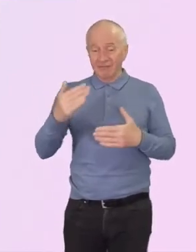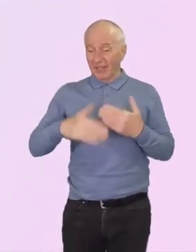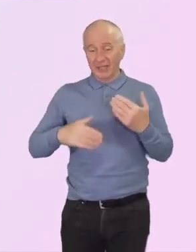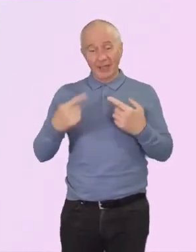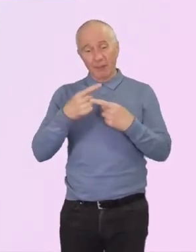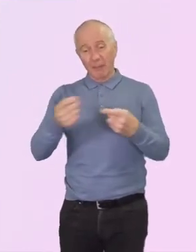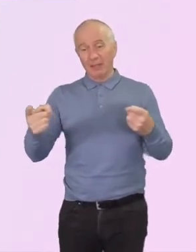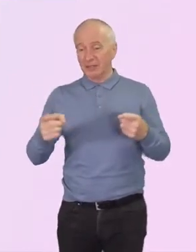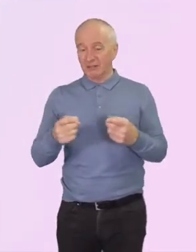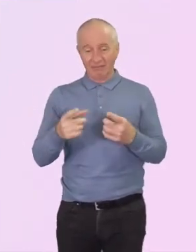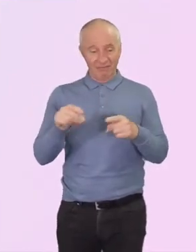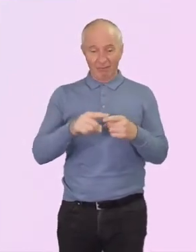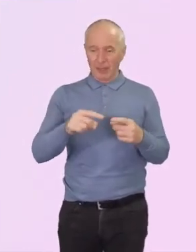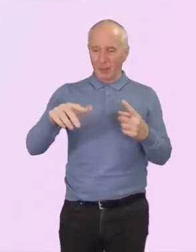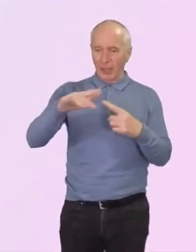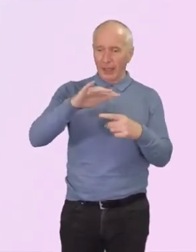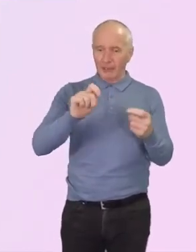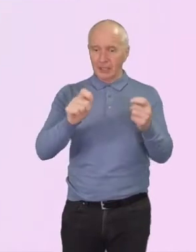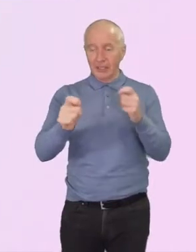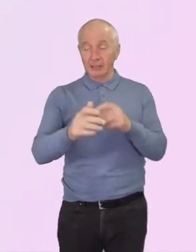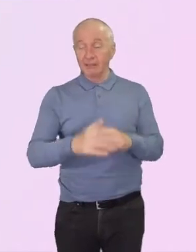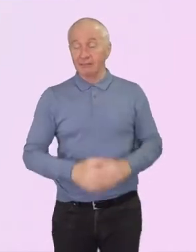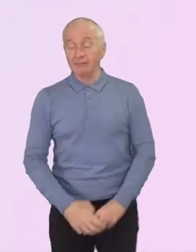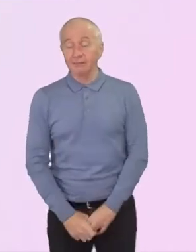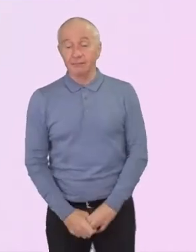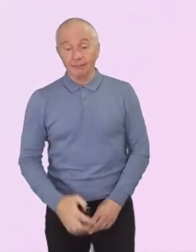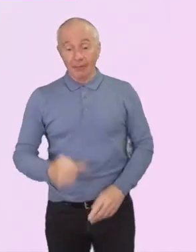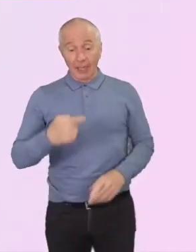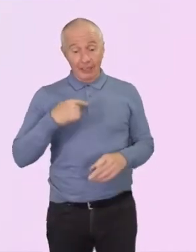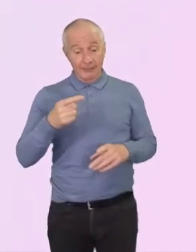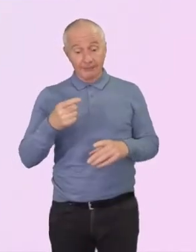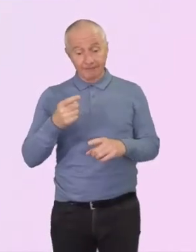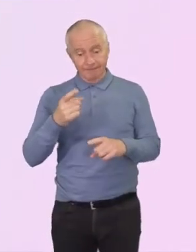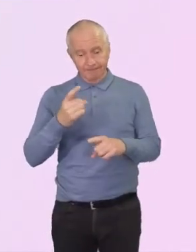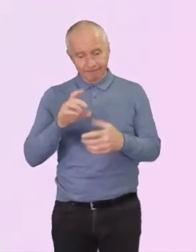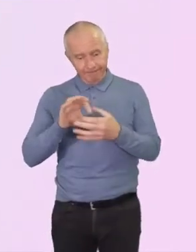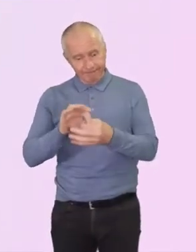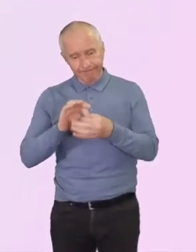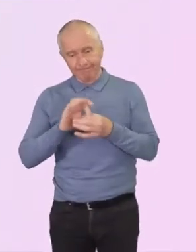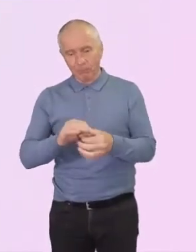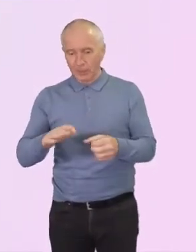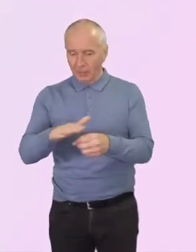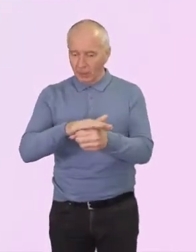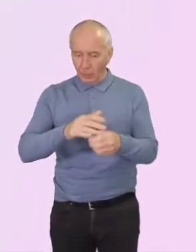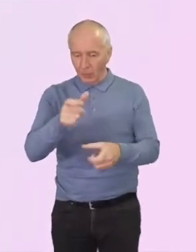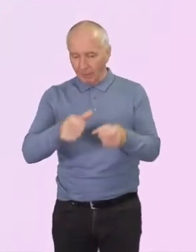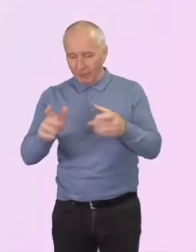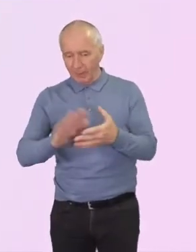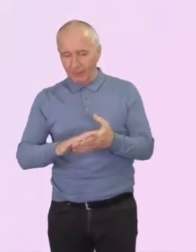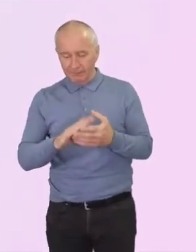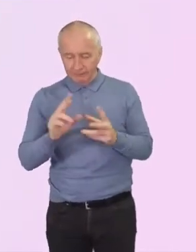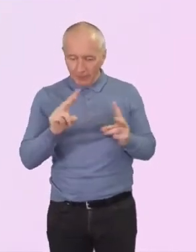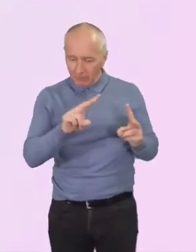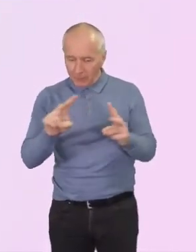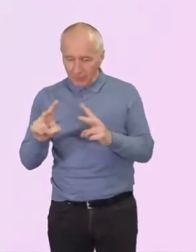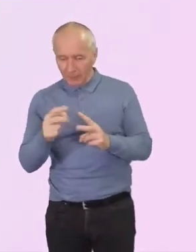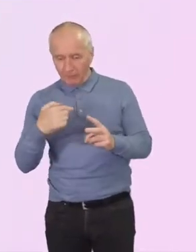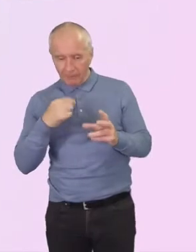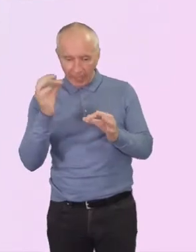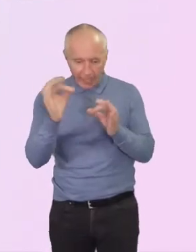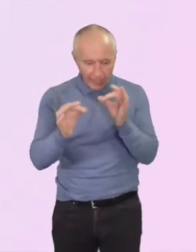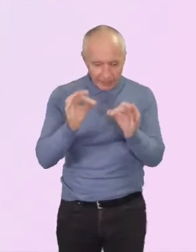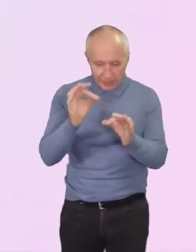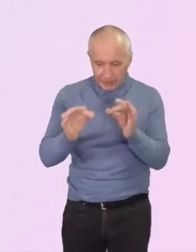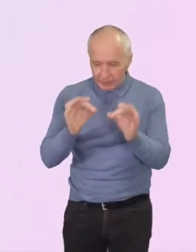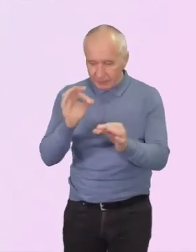things. But as I've spent more time with local people, listening, observing, asking questions, I've